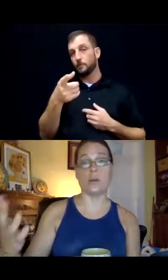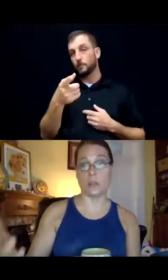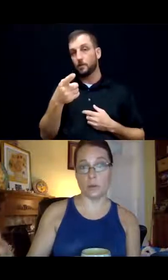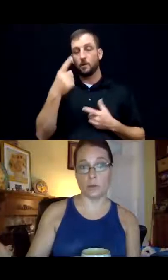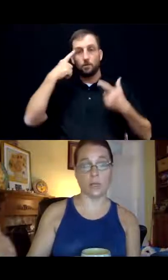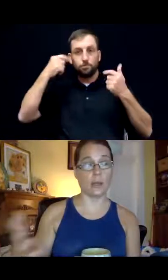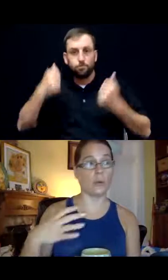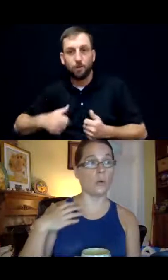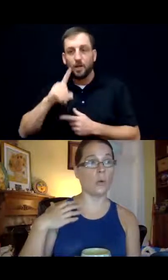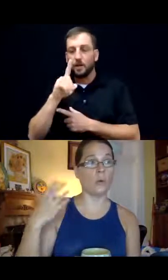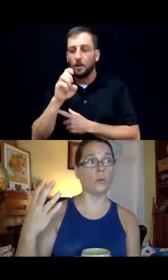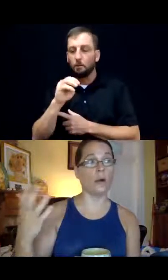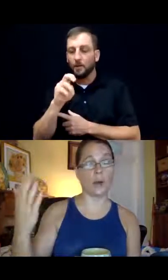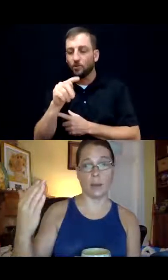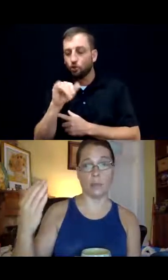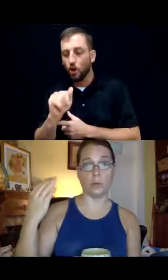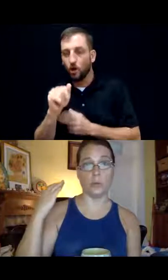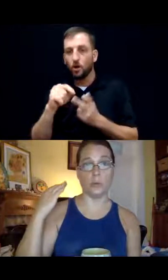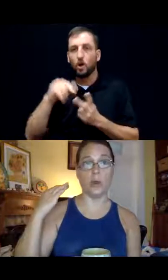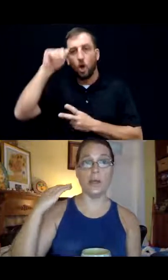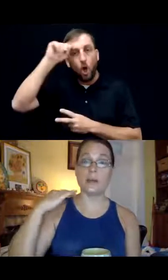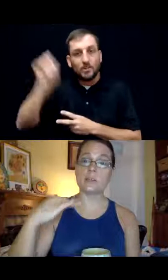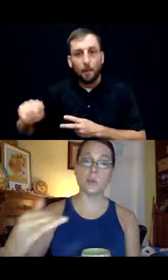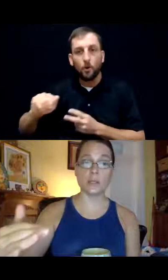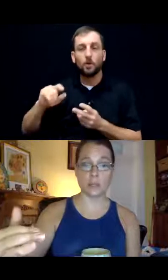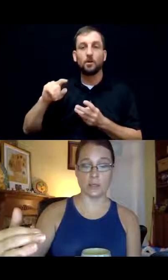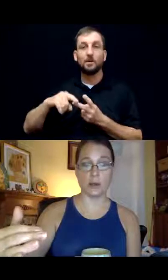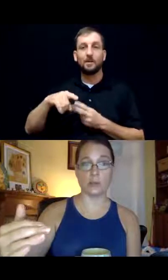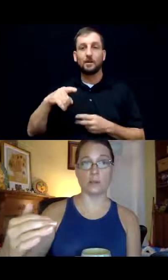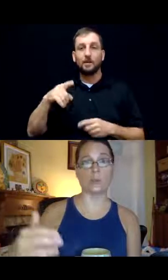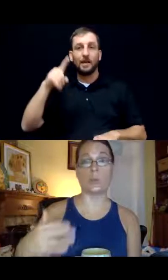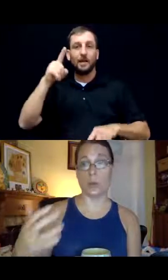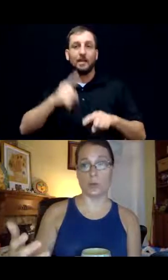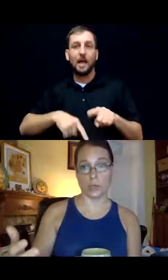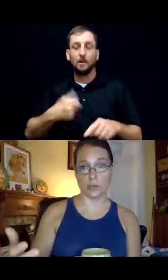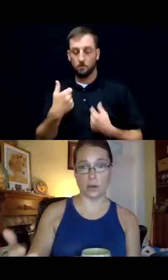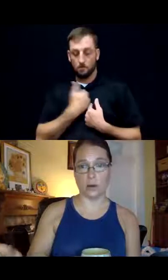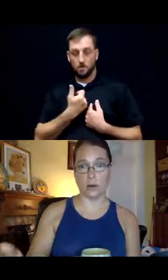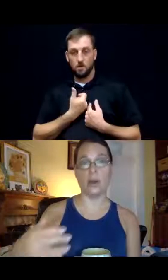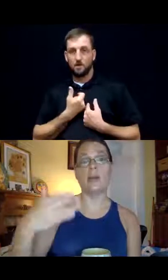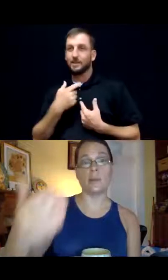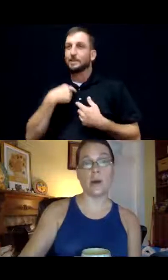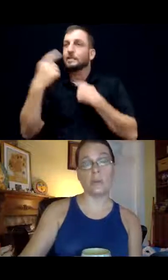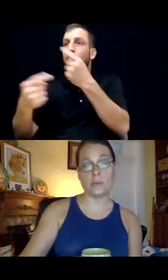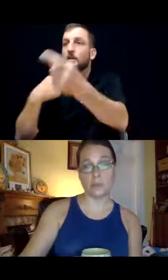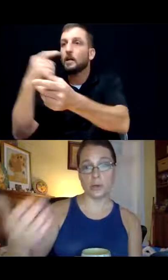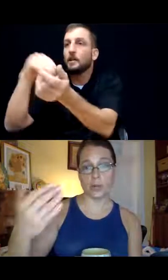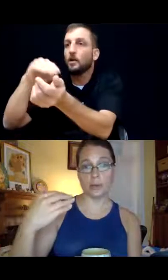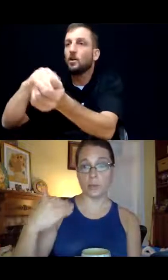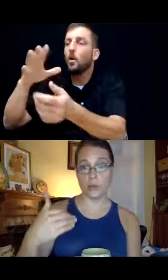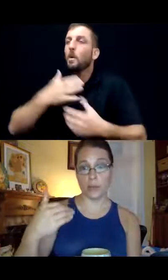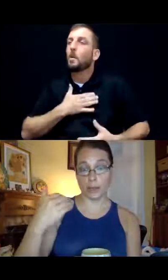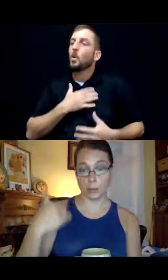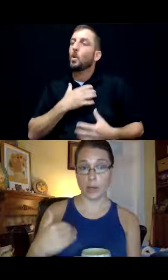or Alzheimer's and you are no longer able to express to the doctors what your wishes are. The power of attorney